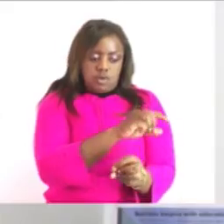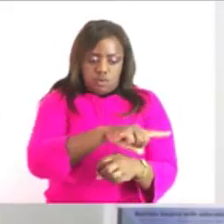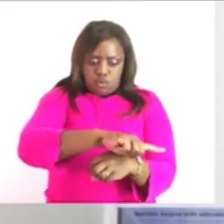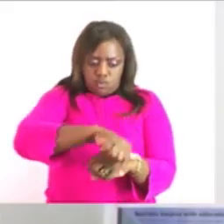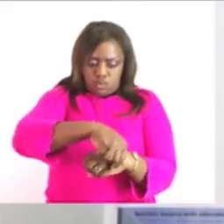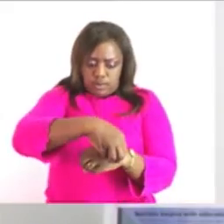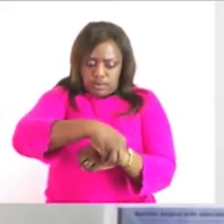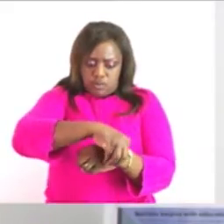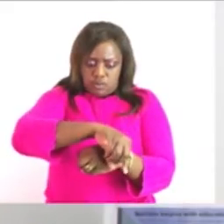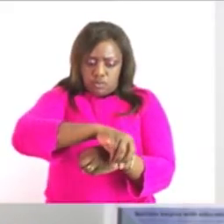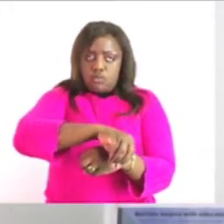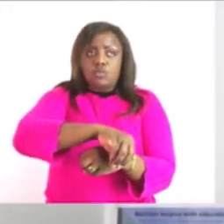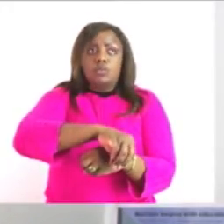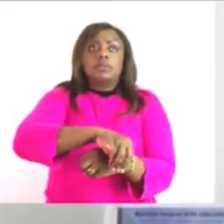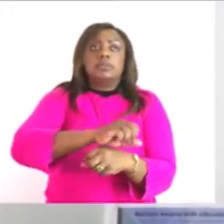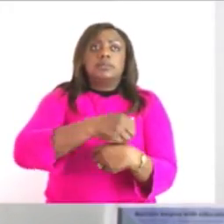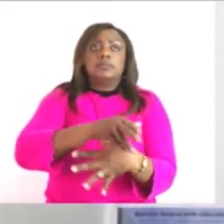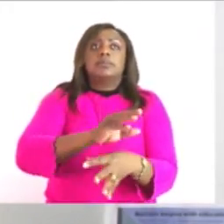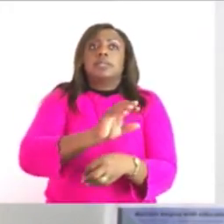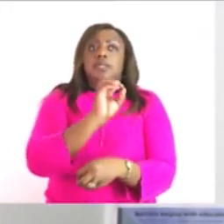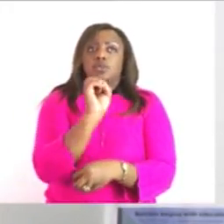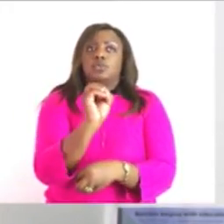and that is that zero